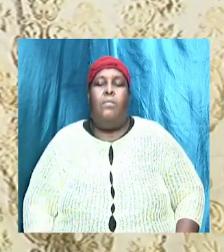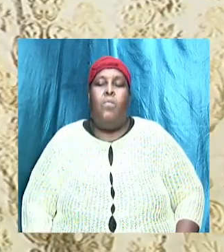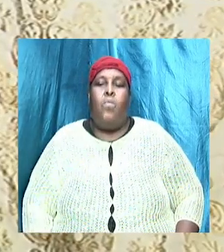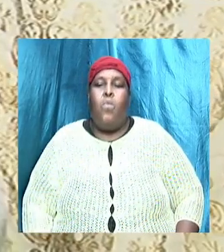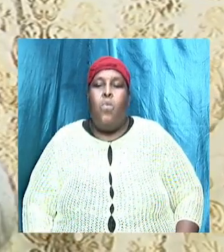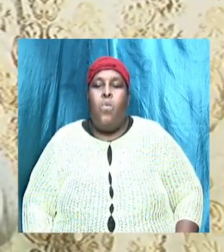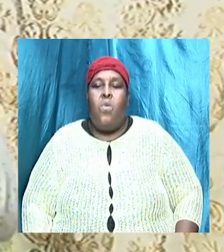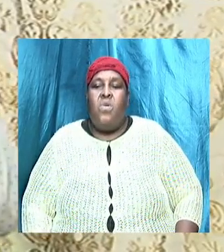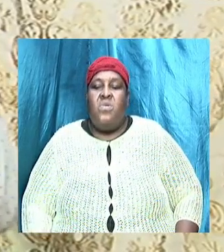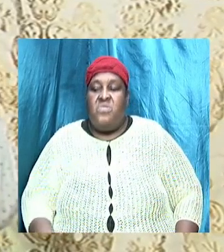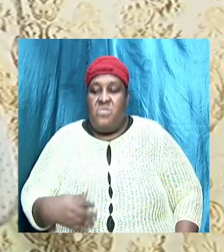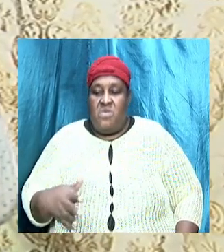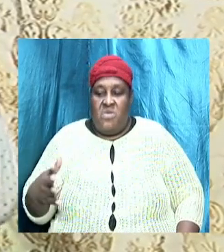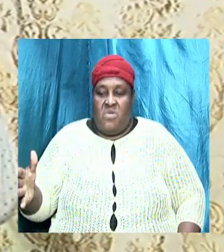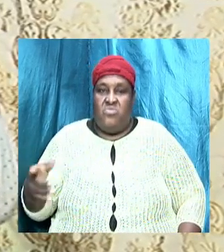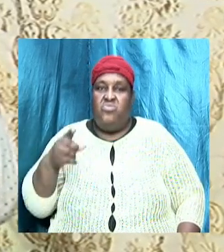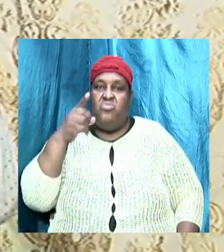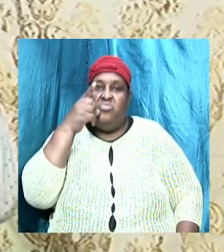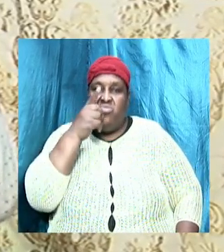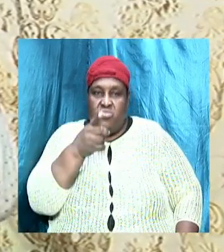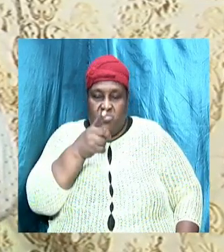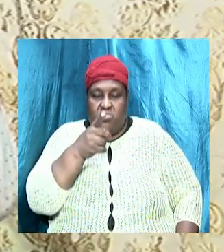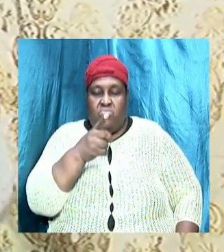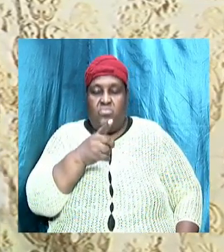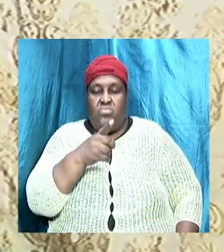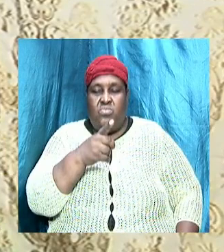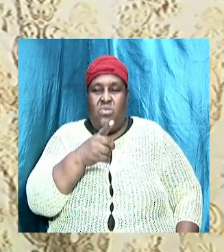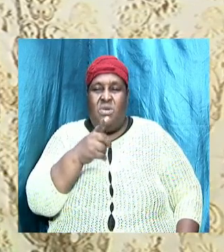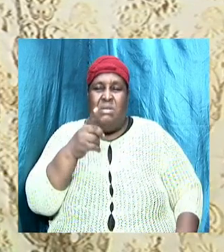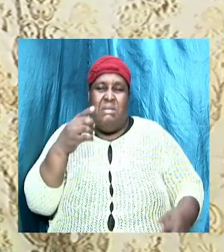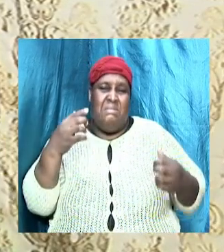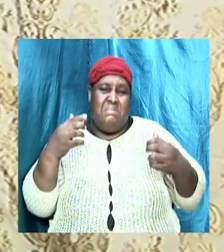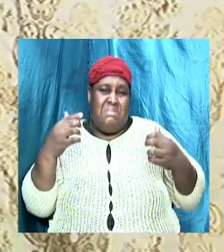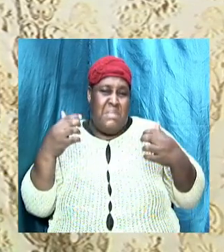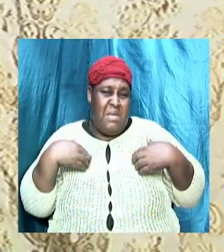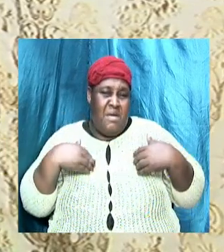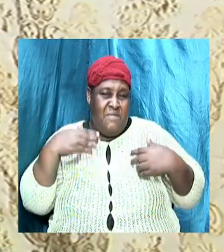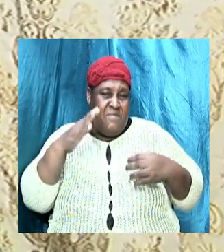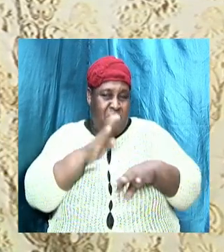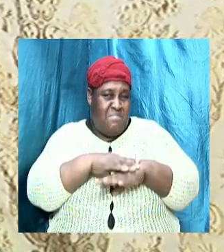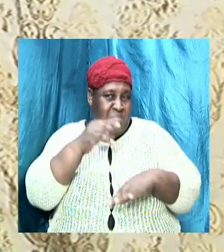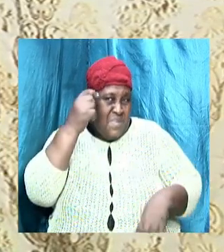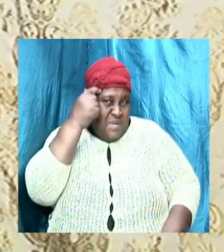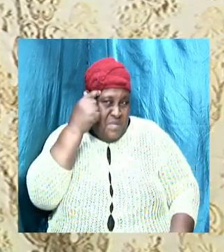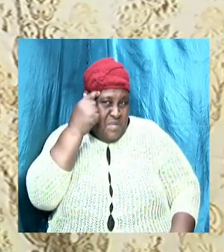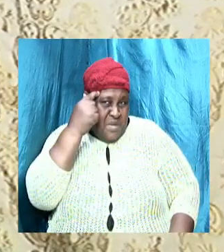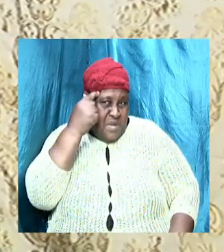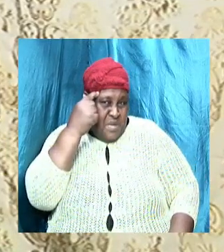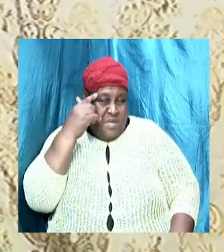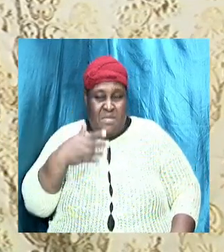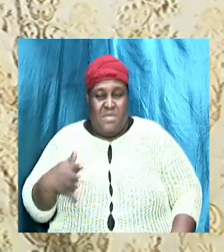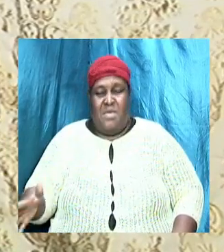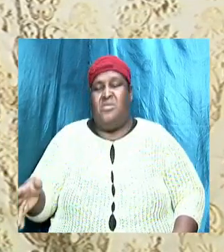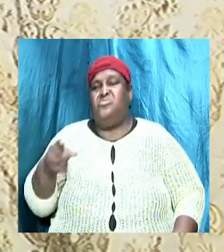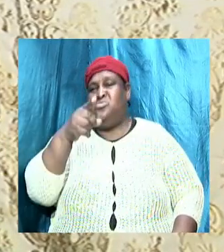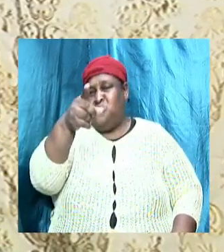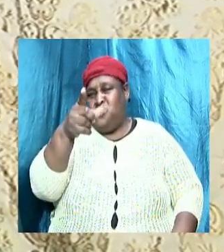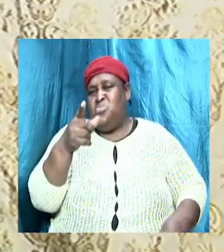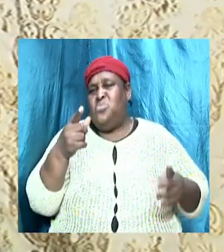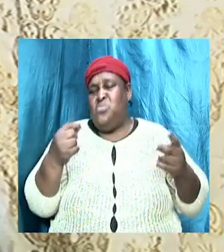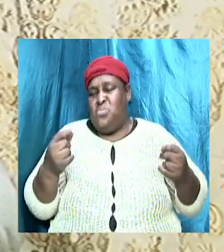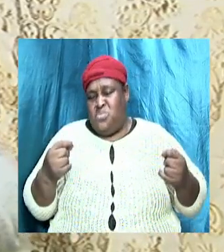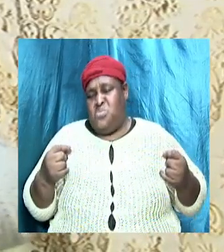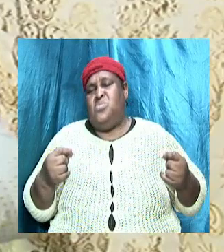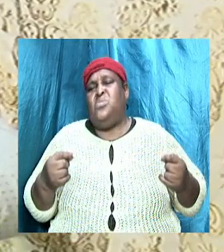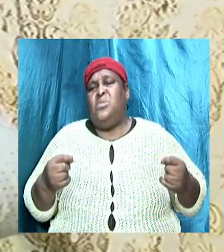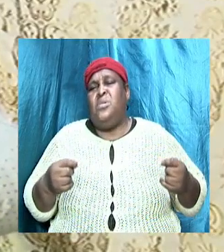The things that you have on your mind, that is the thing that you will do. And you're going to find out